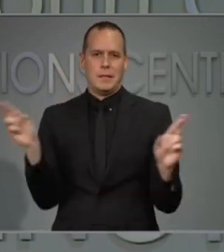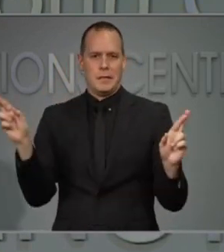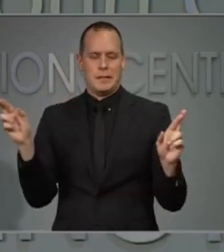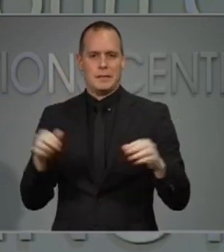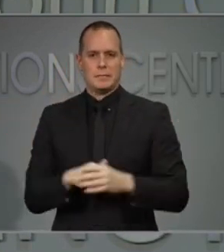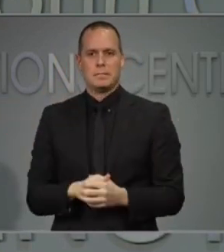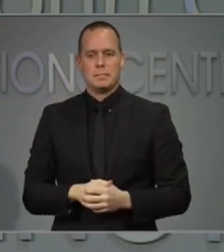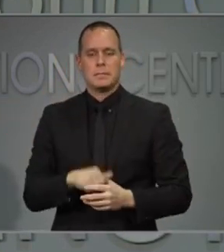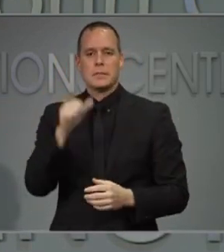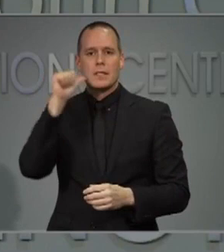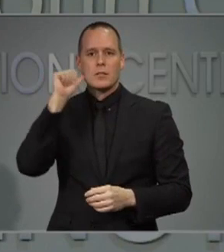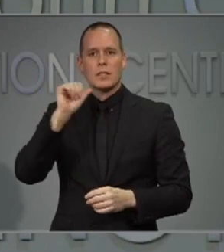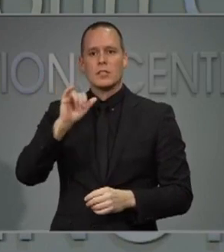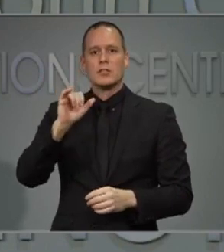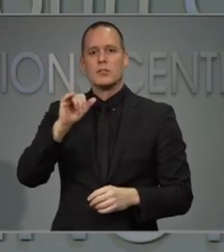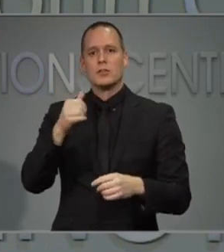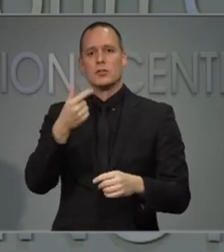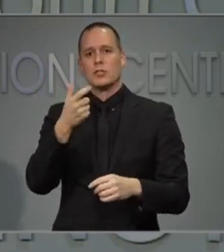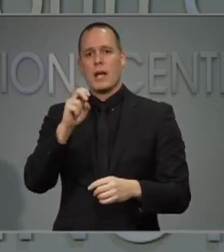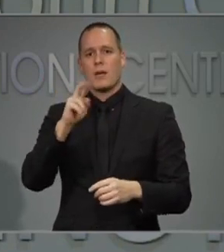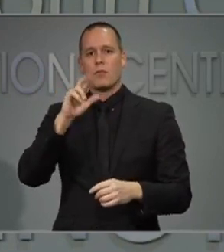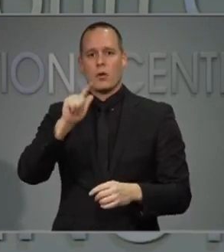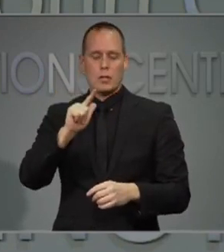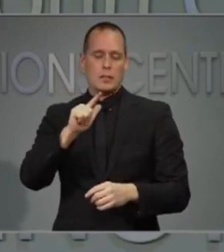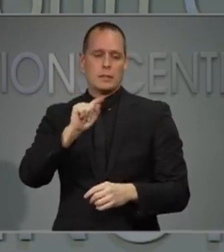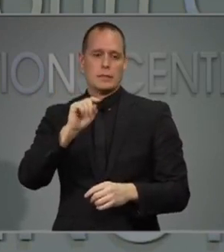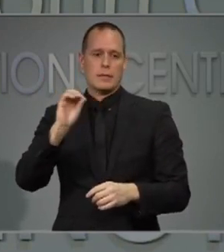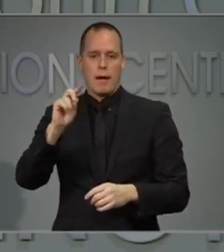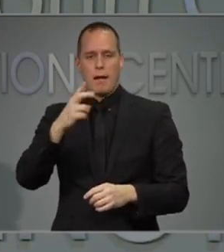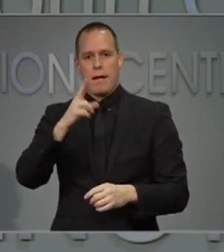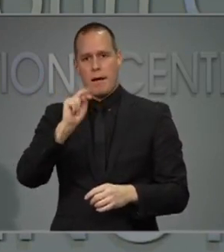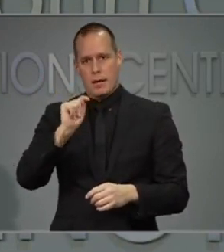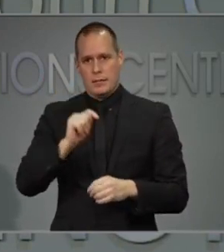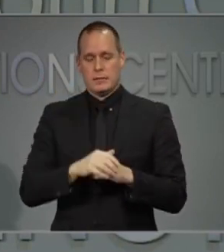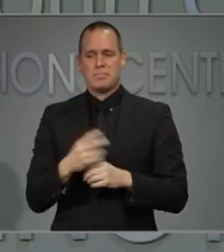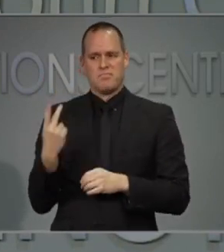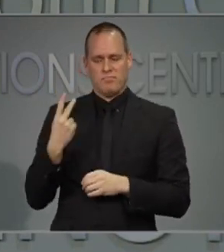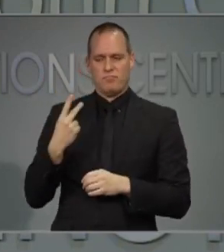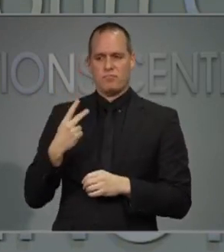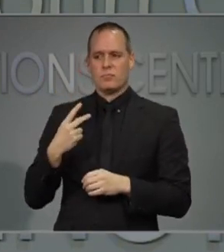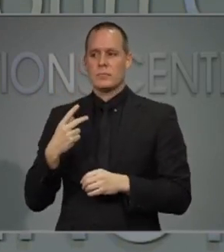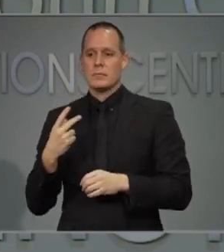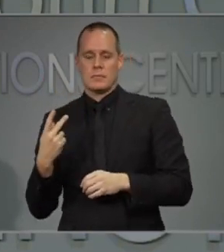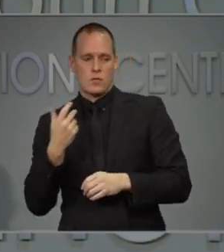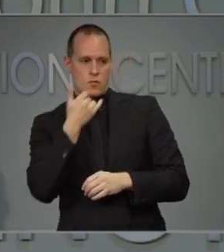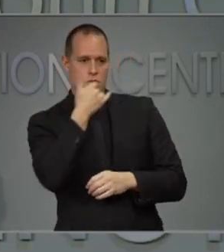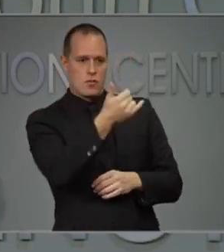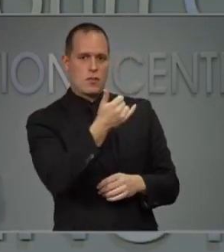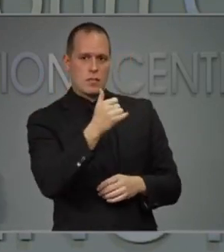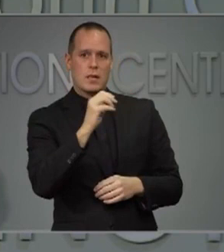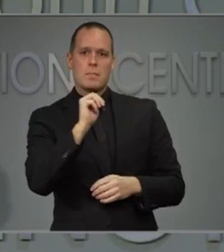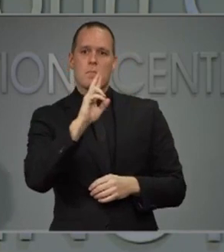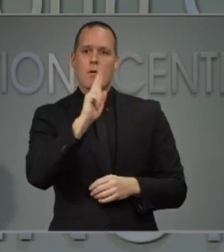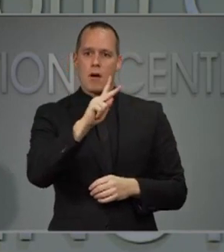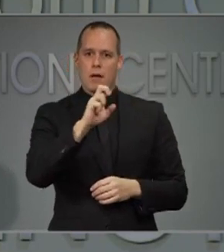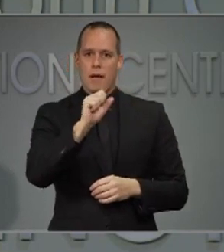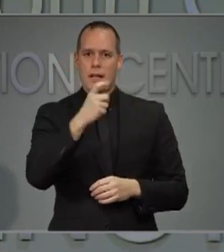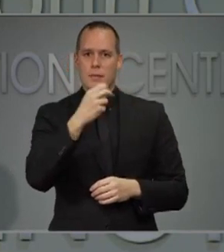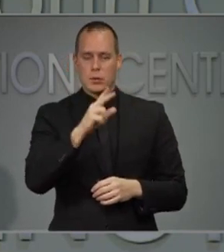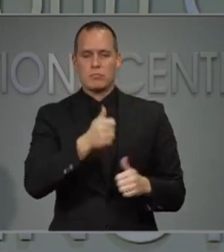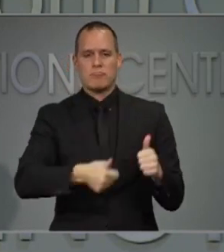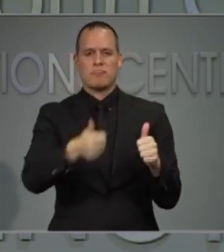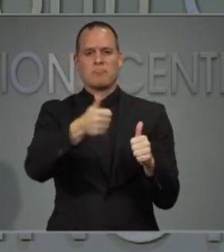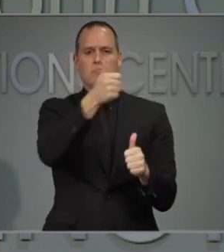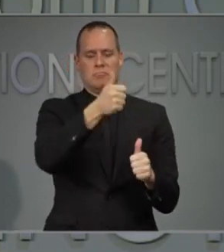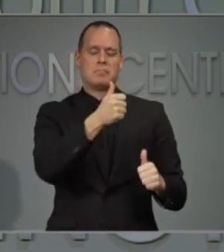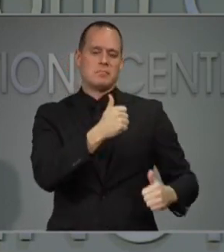of the National Guard, General Todd Hunt, and I had a call with the United States Secretary of Defense, Mark Esper. We were able